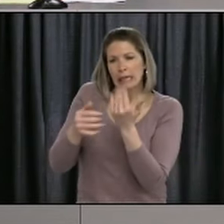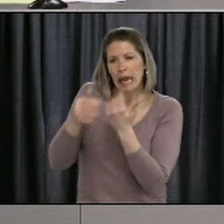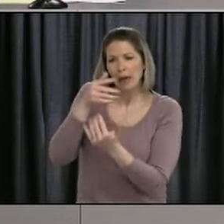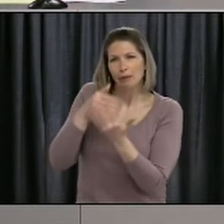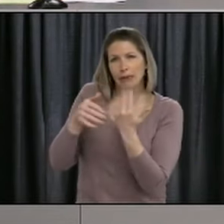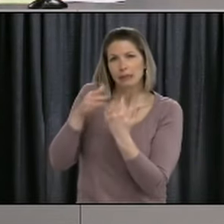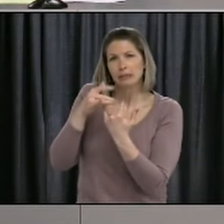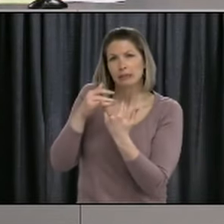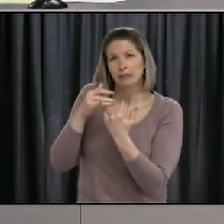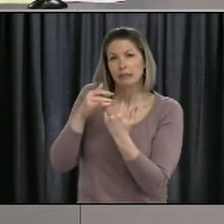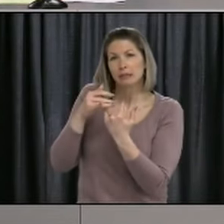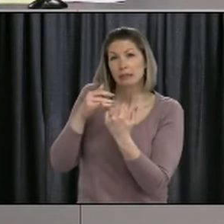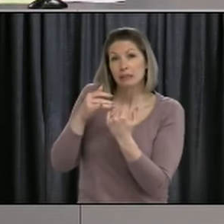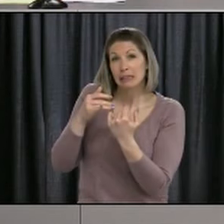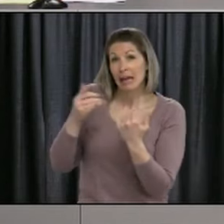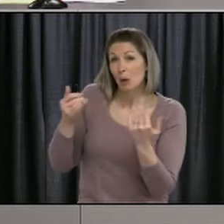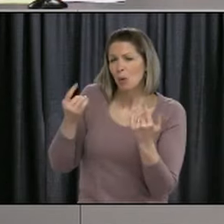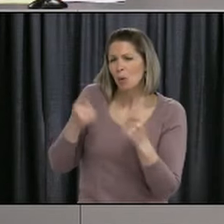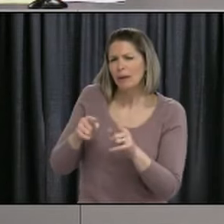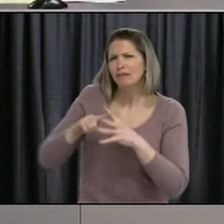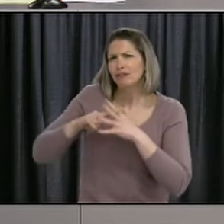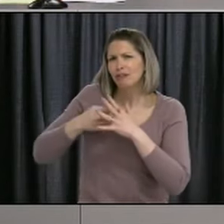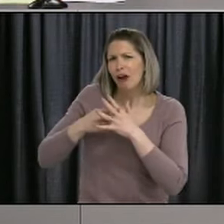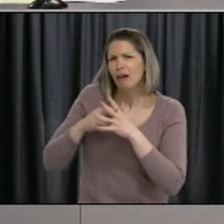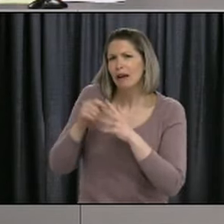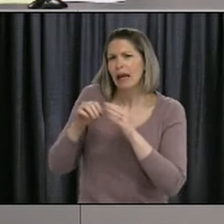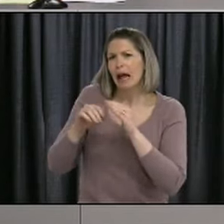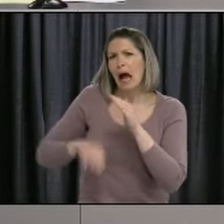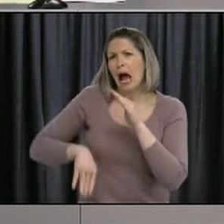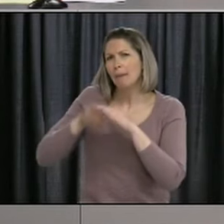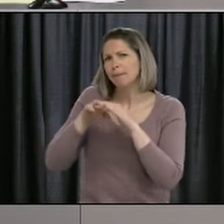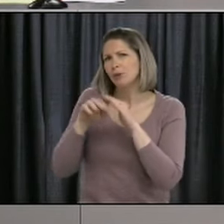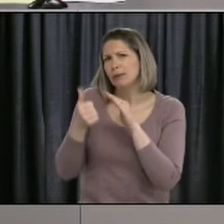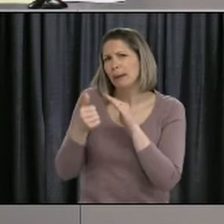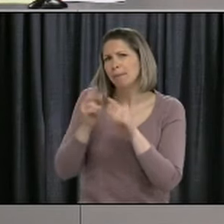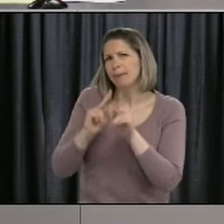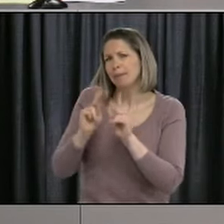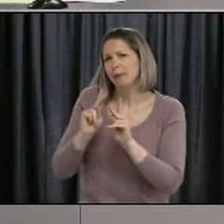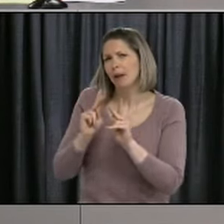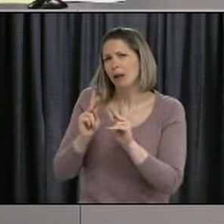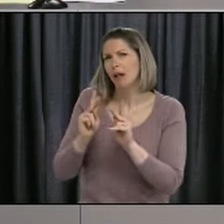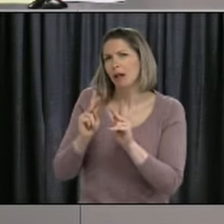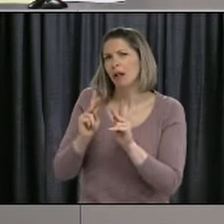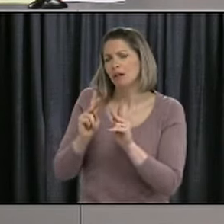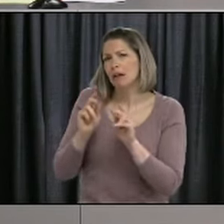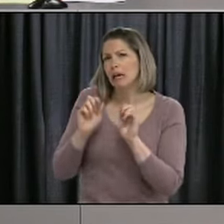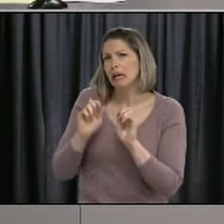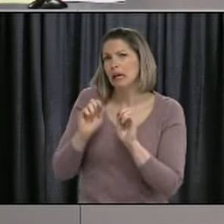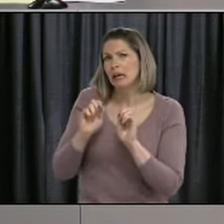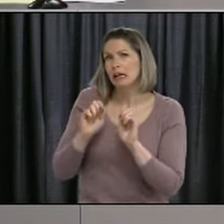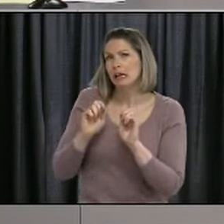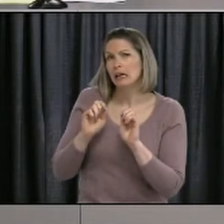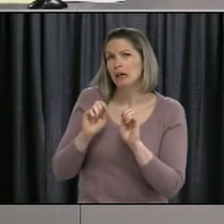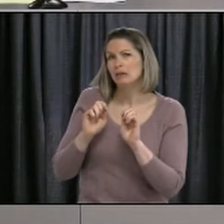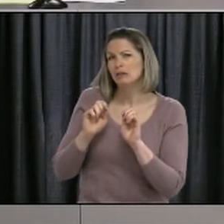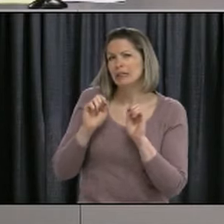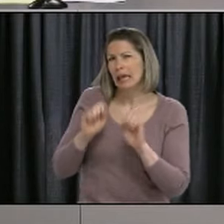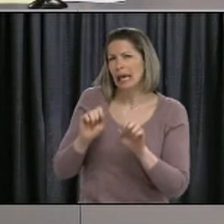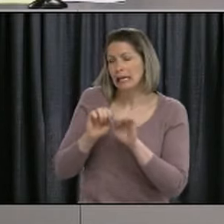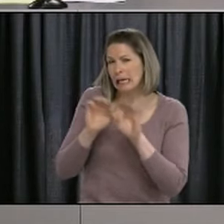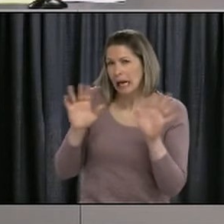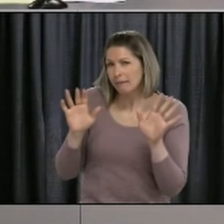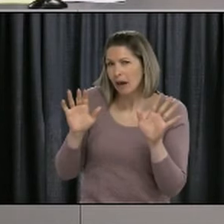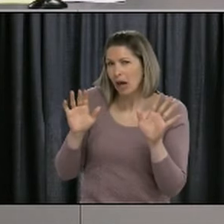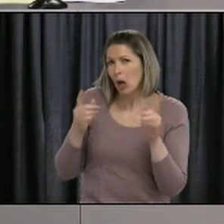in level three, I believe? But I'm just trying to get